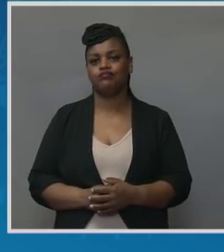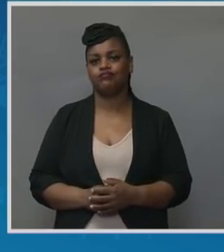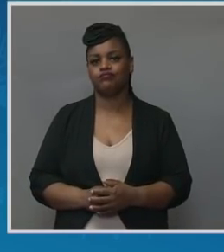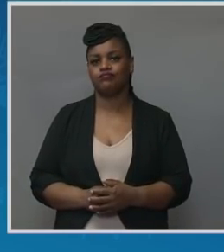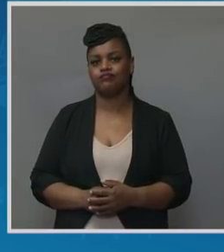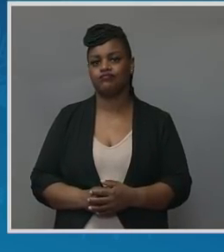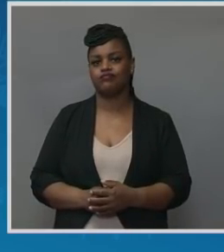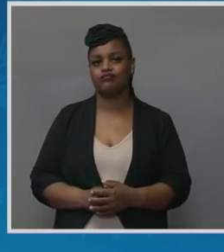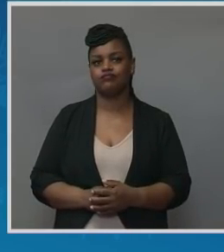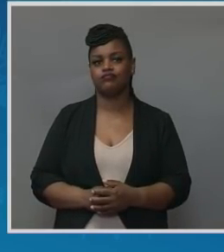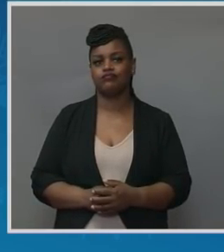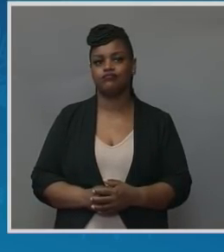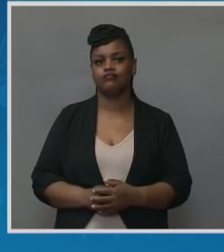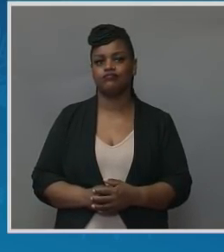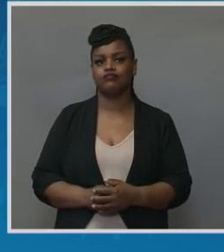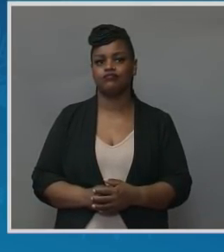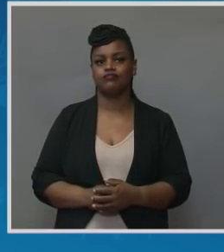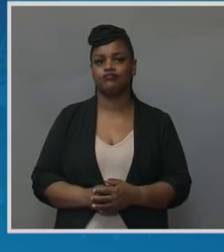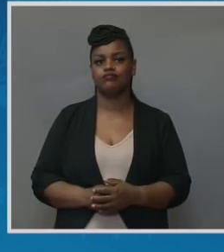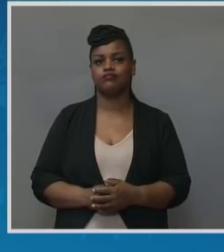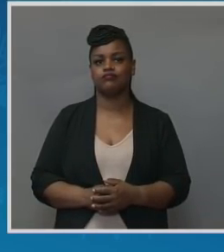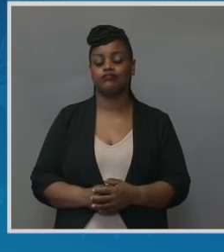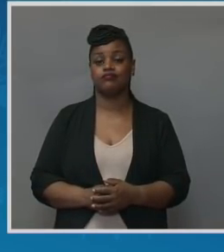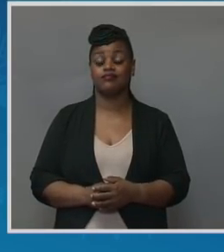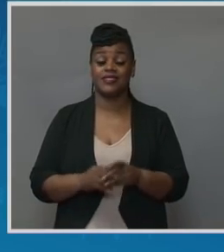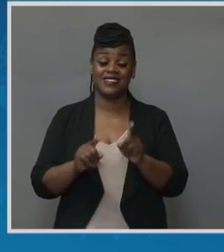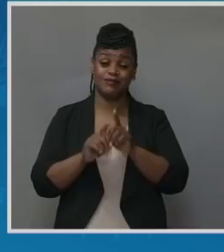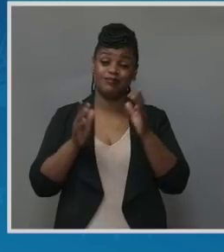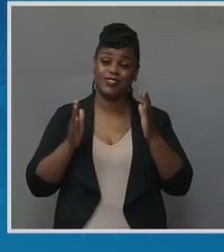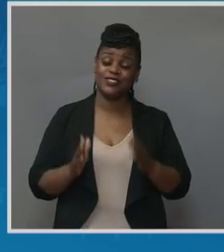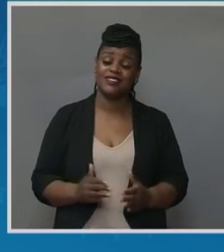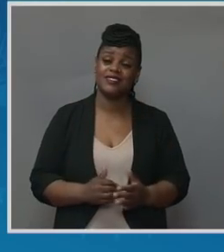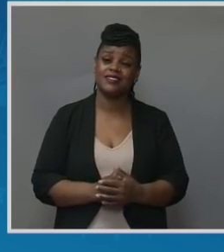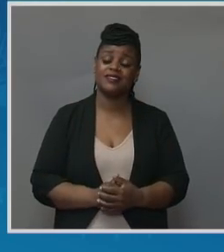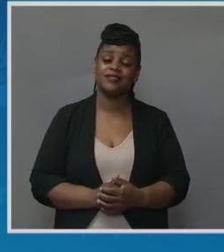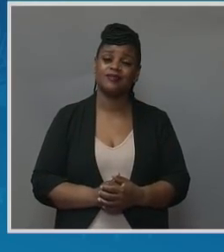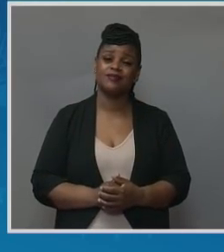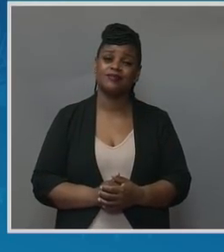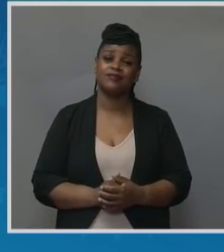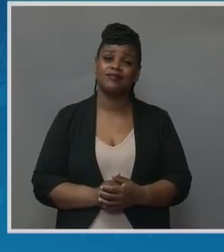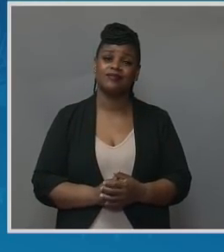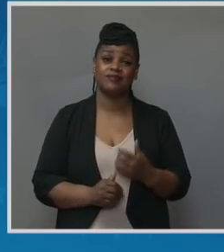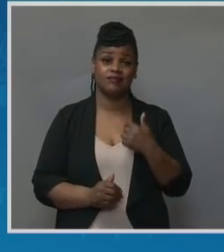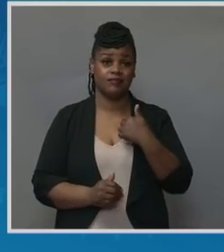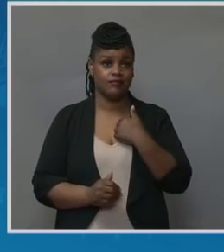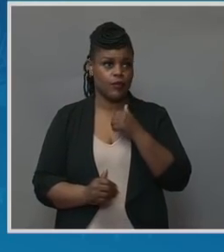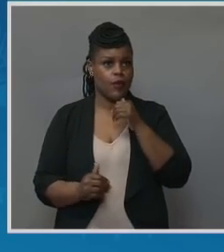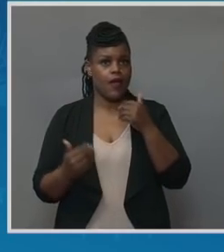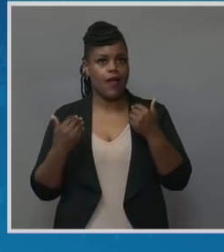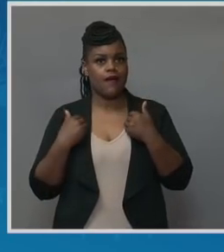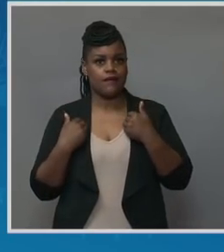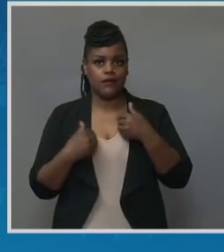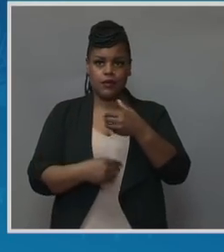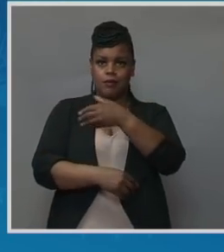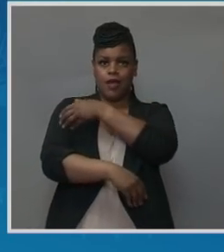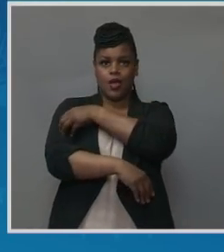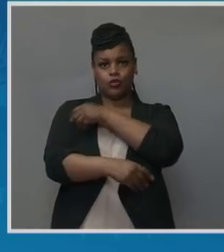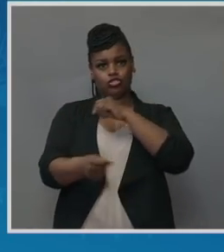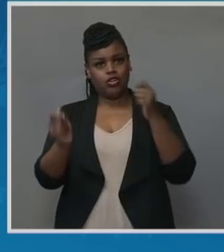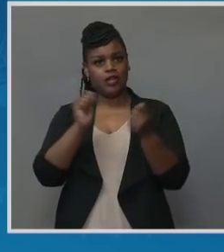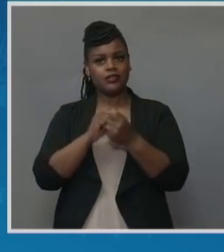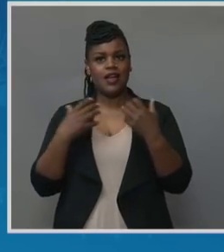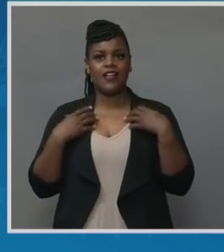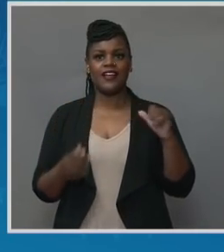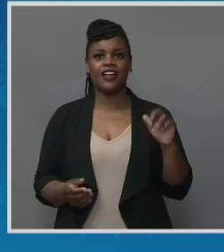As an individual, I don't have the power to change healthcare and legislation and increase